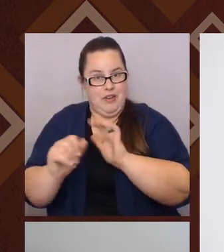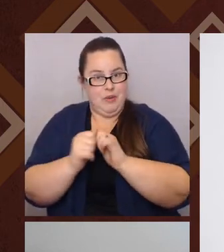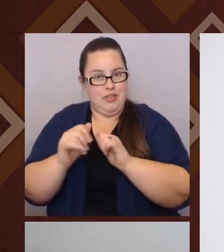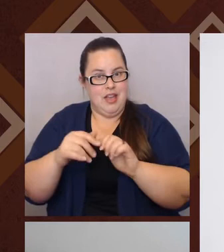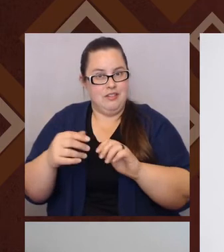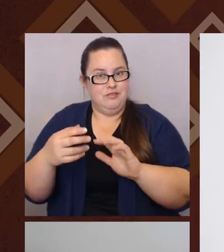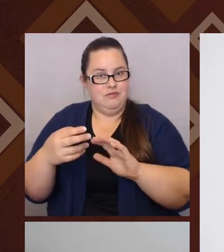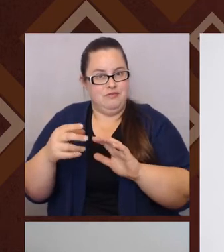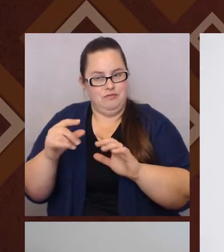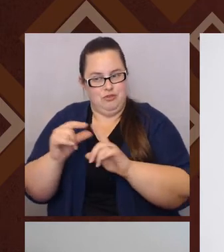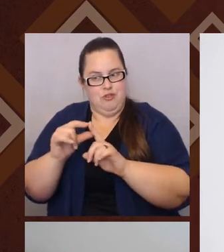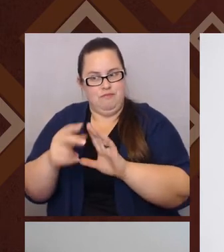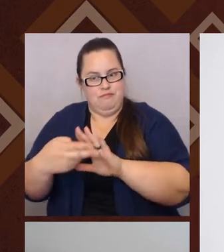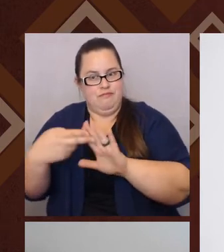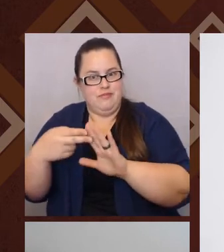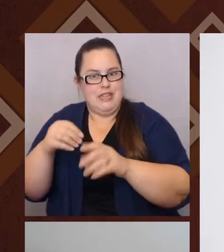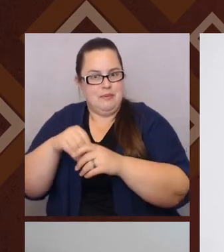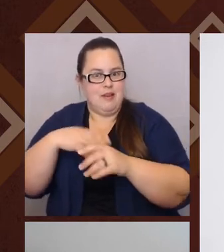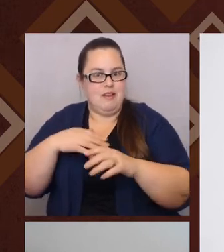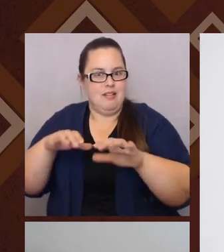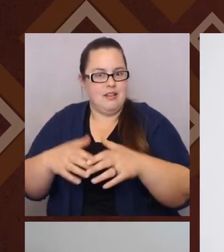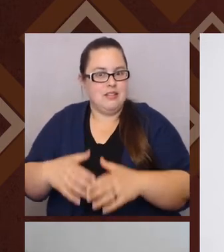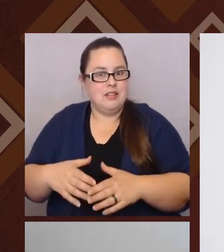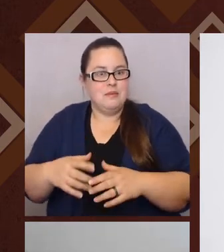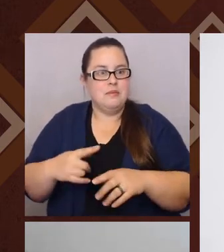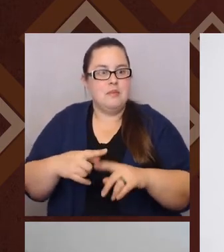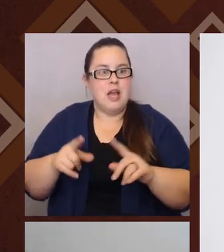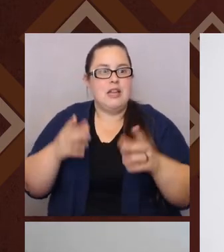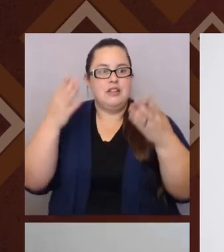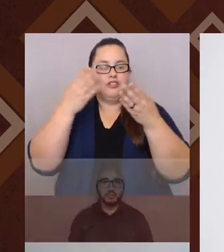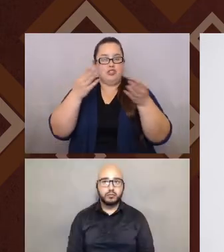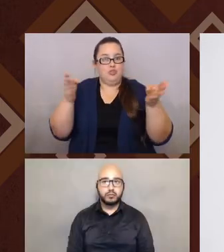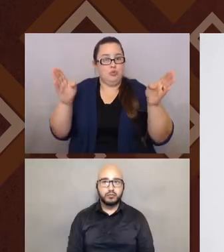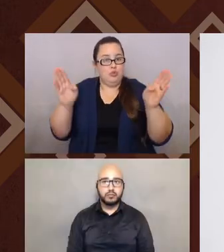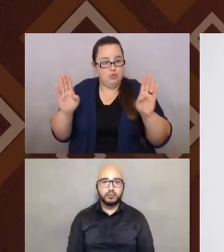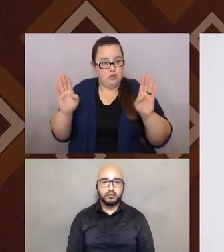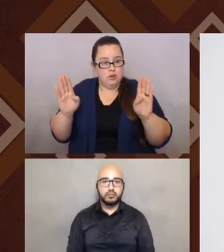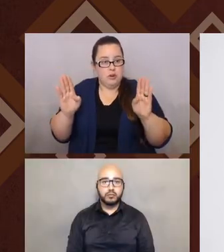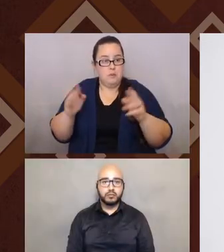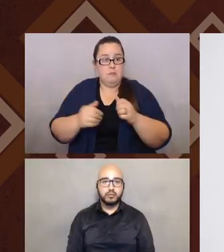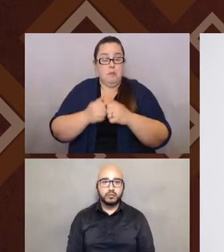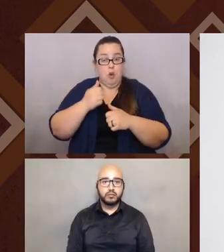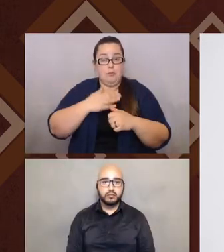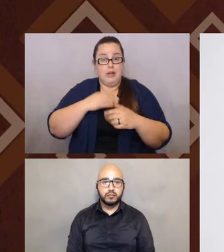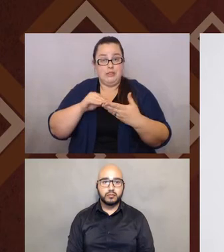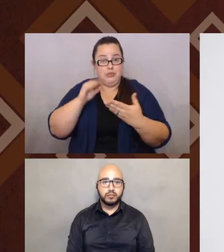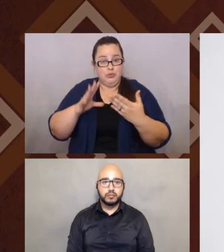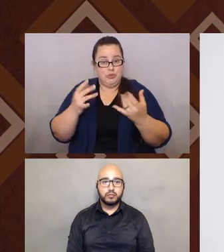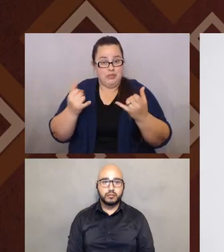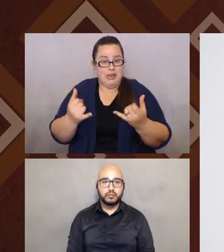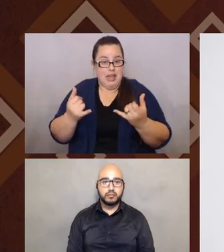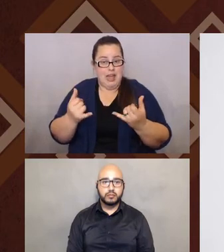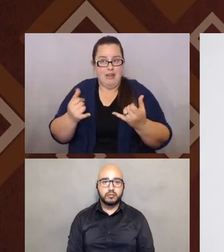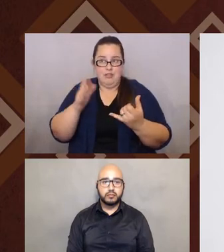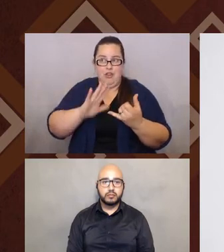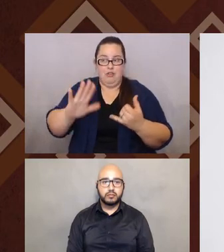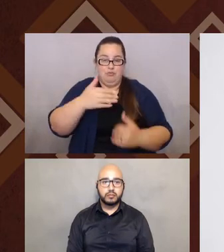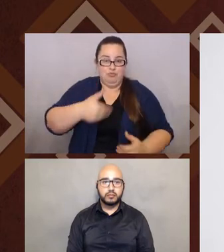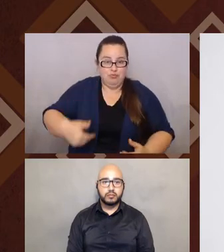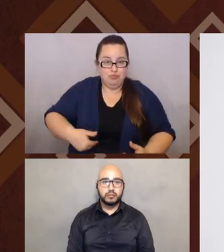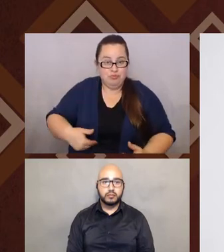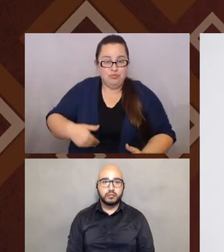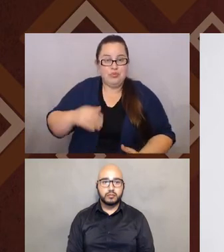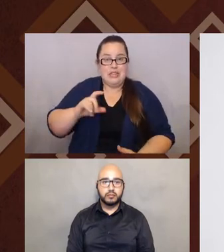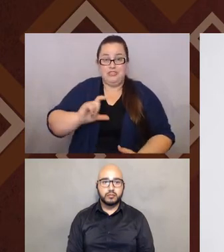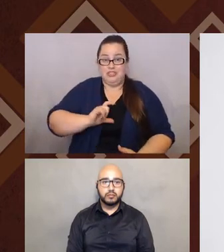my classes. And I would say that the general sense most my students have today is that Chicano is either